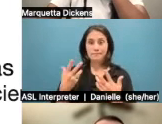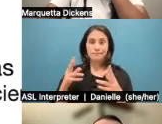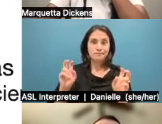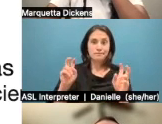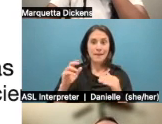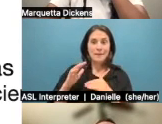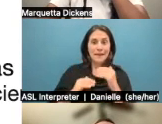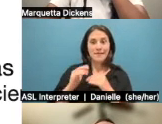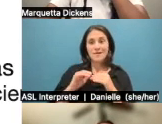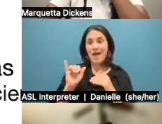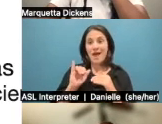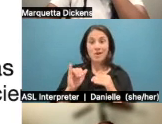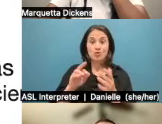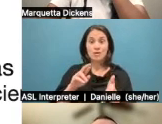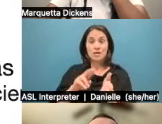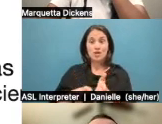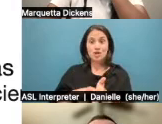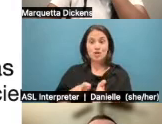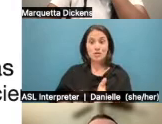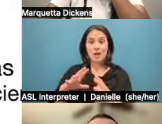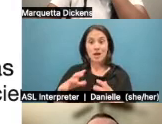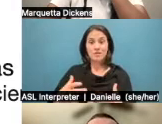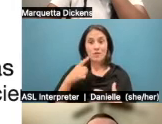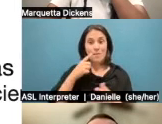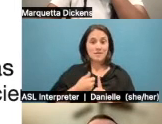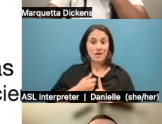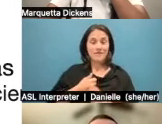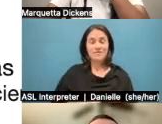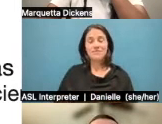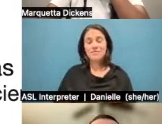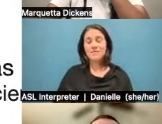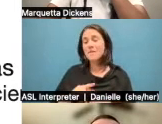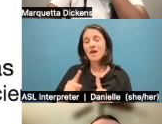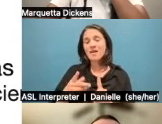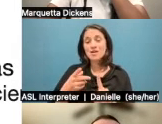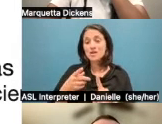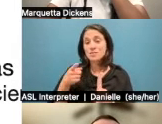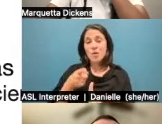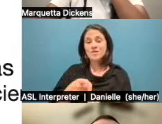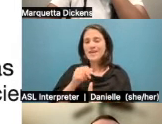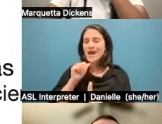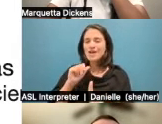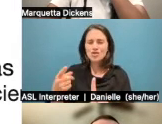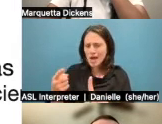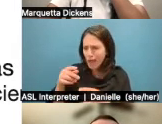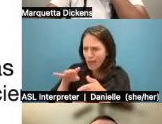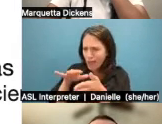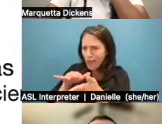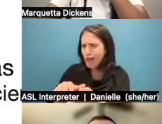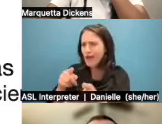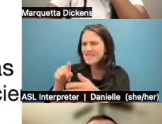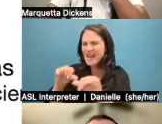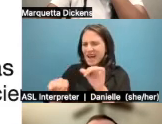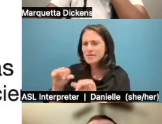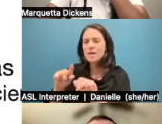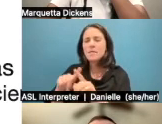applies. Um, but our job isn't just to explain science and data. It's also to reflect the world as people are experiencing it. Just like